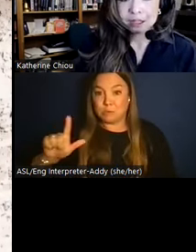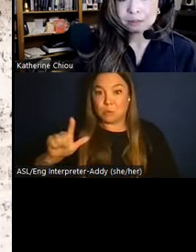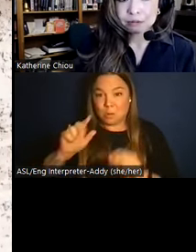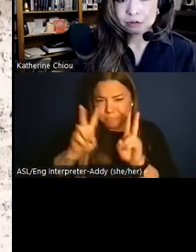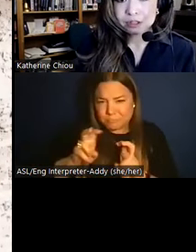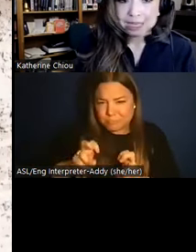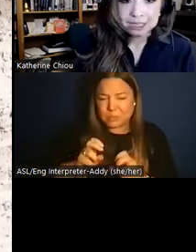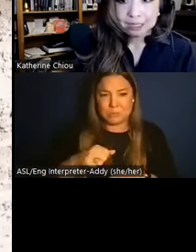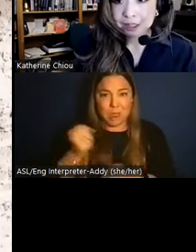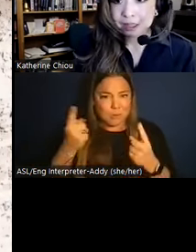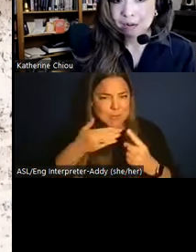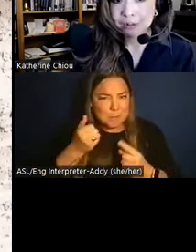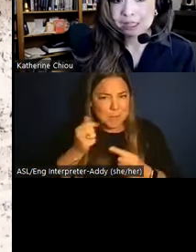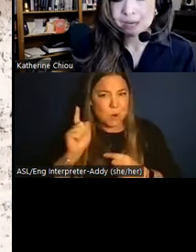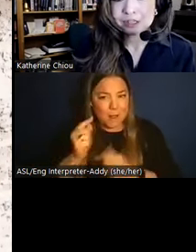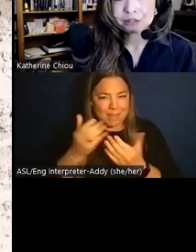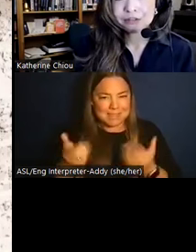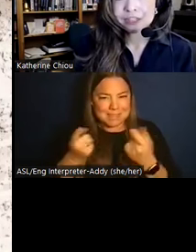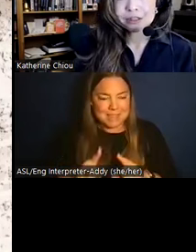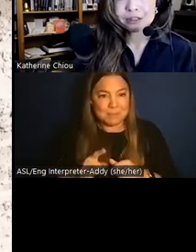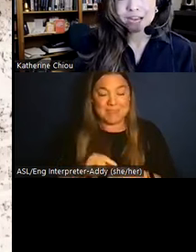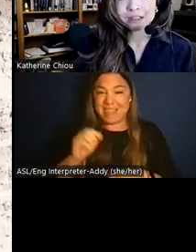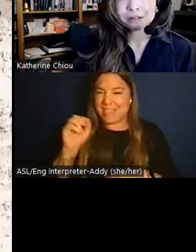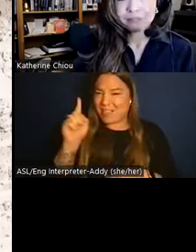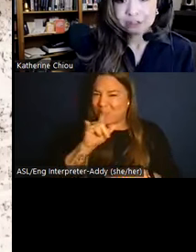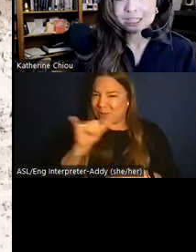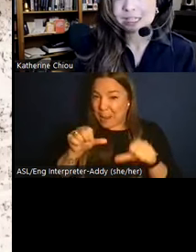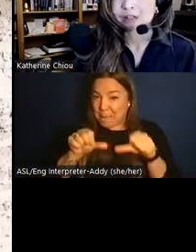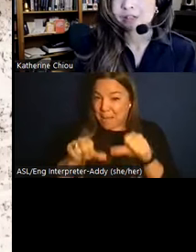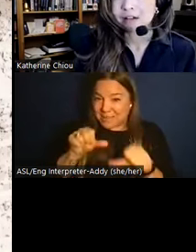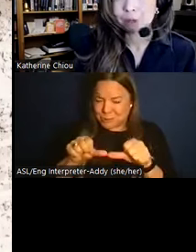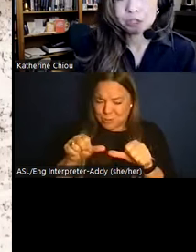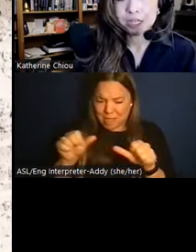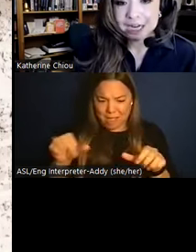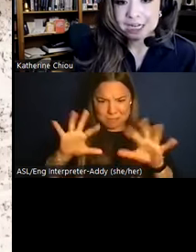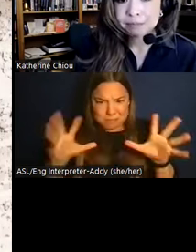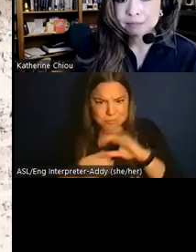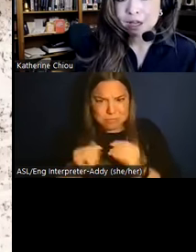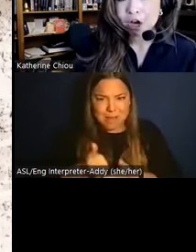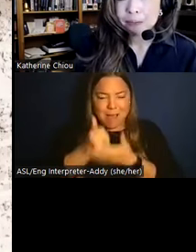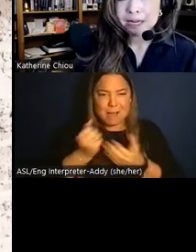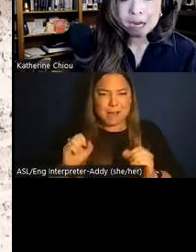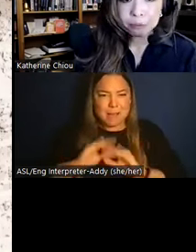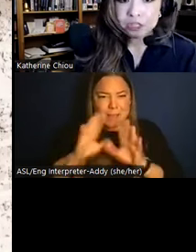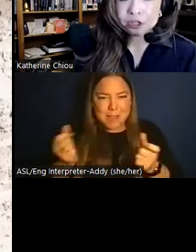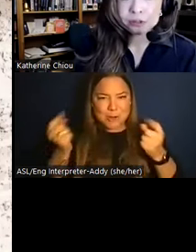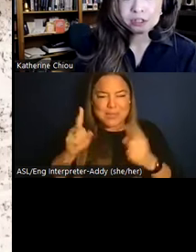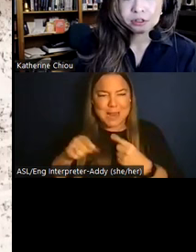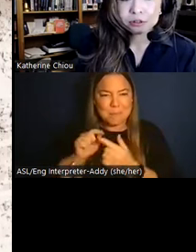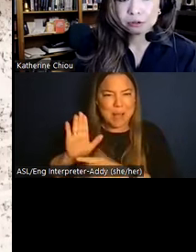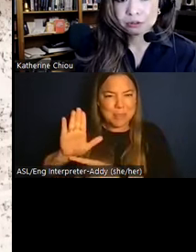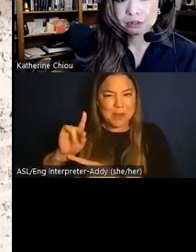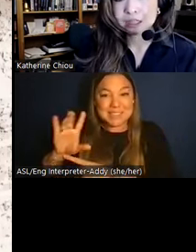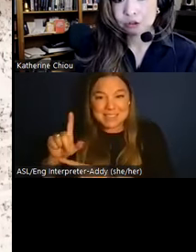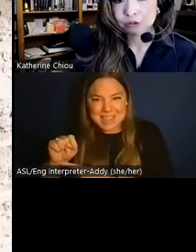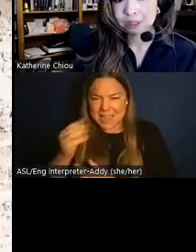This approach, like assembling a complex puzzle, reveals the finer details of Moche dining, opening up windows into